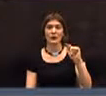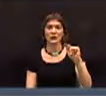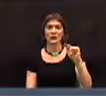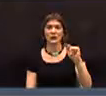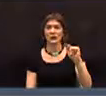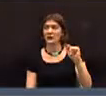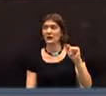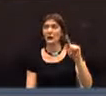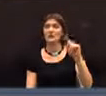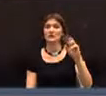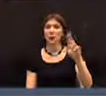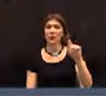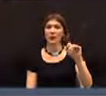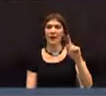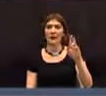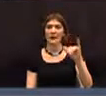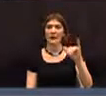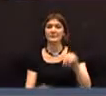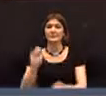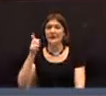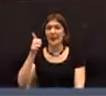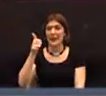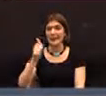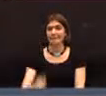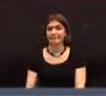Robert Totemani. Yay.